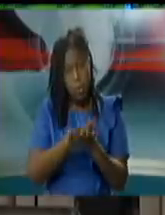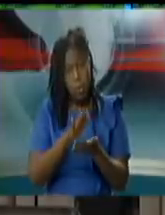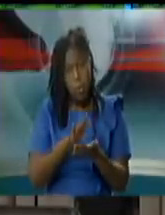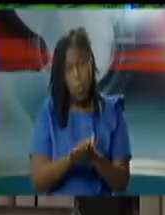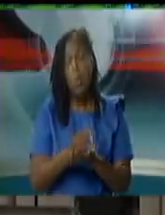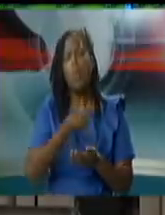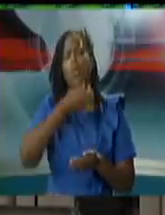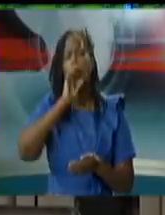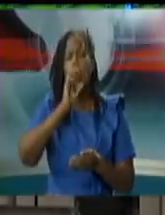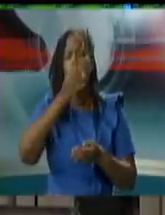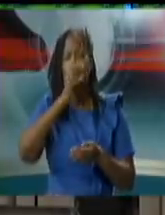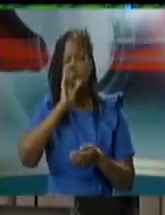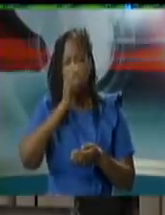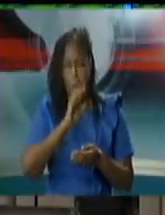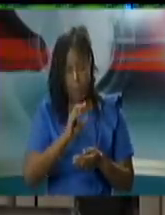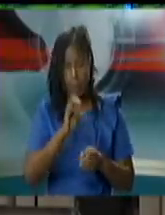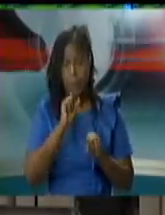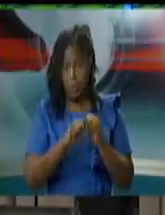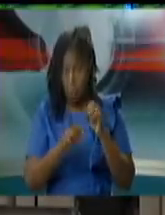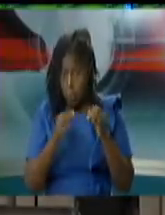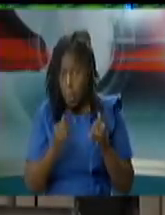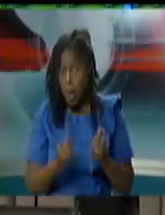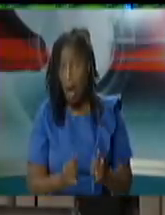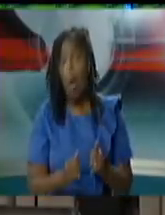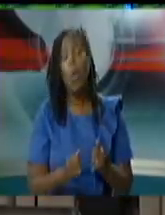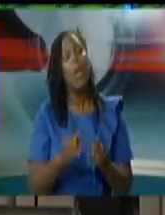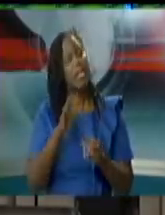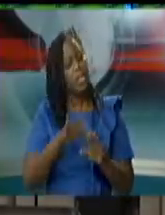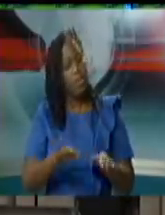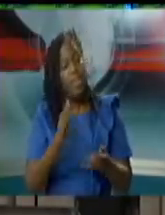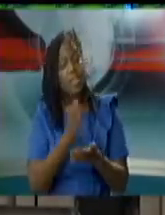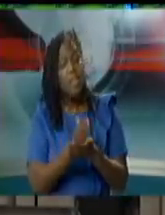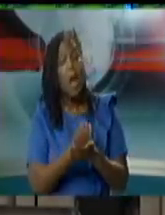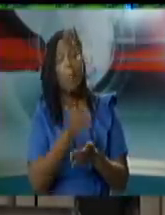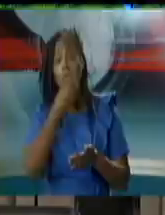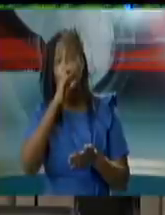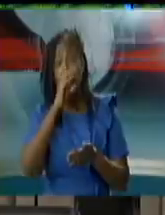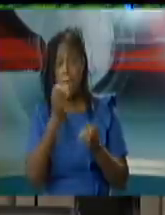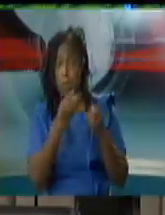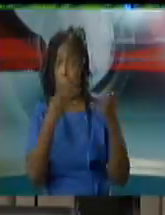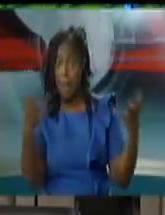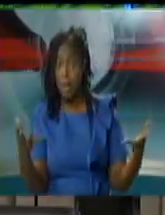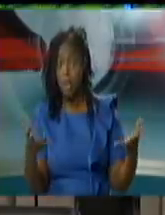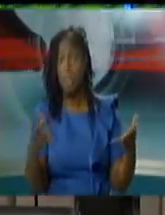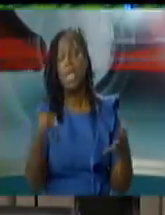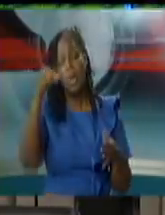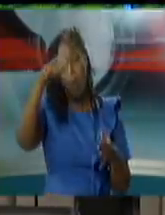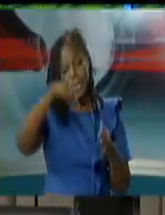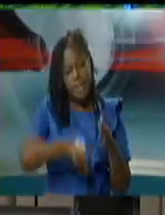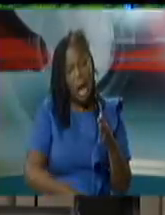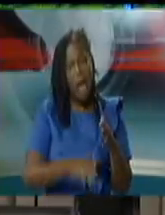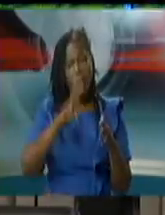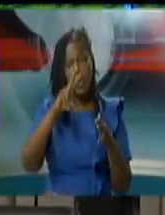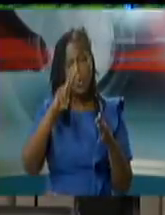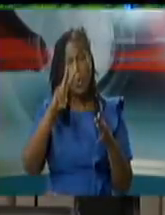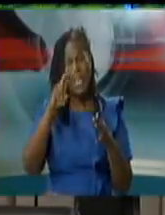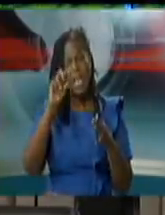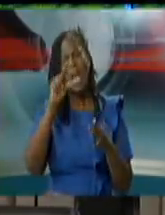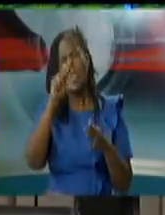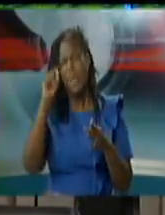25 percent the last data i have which is about six months old is that our accident and emergency